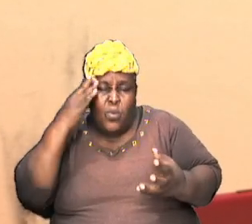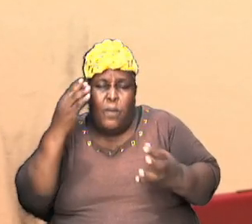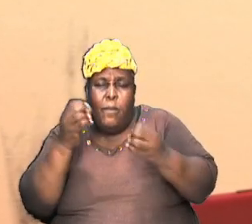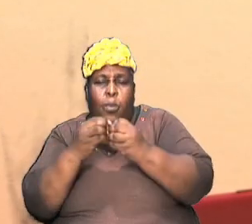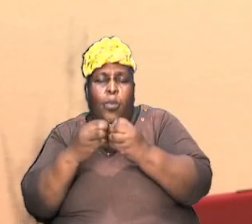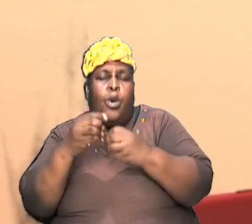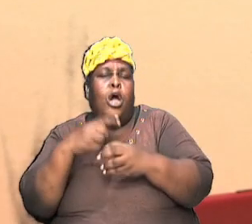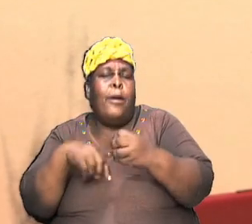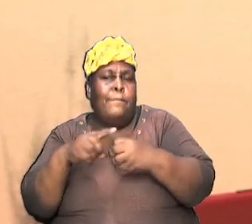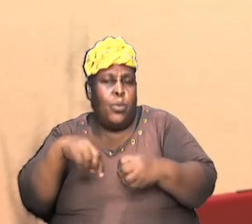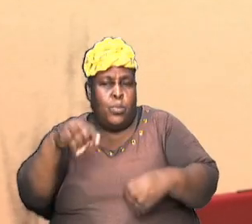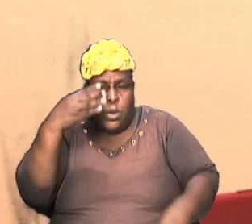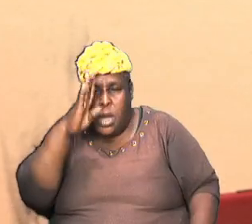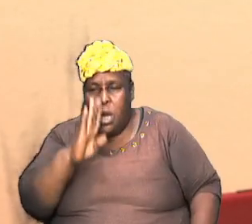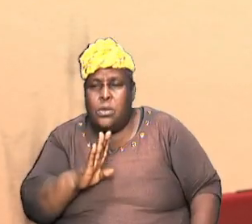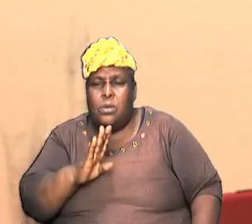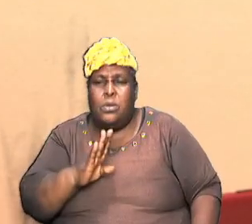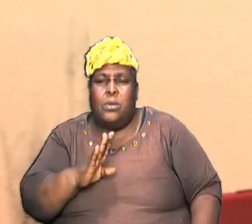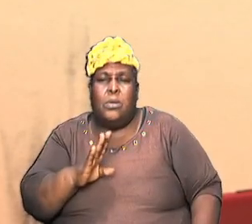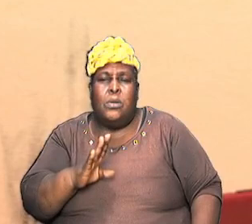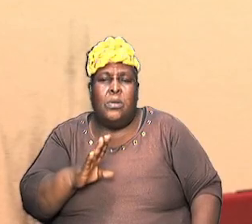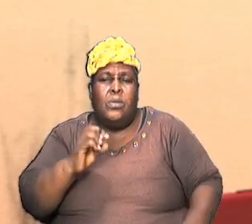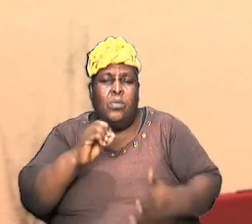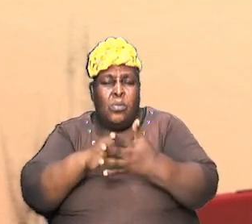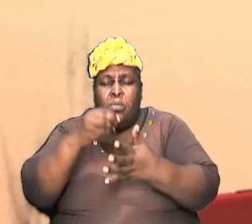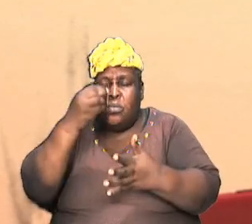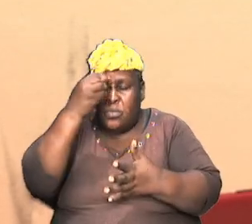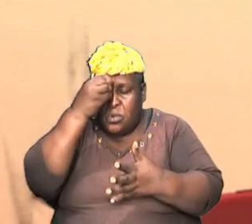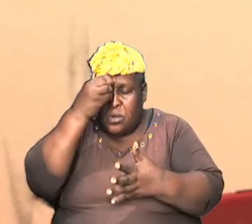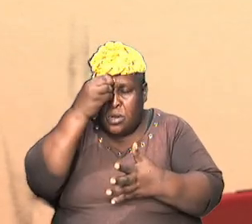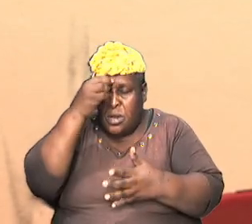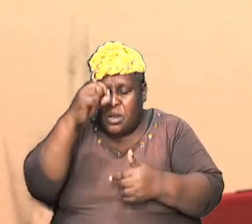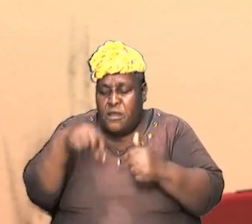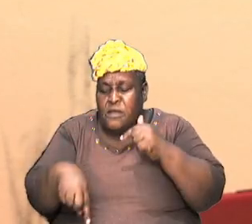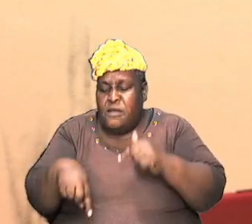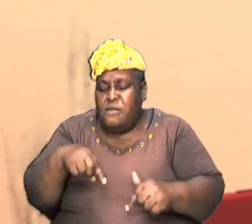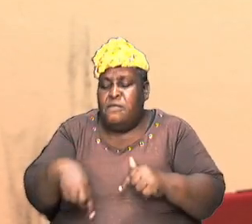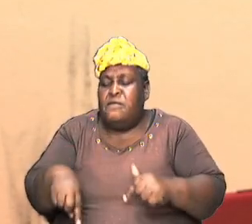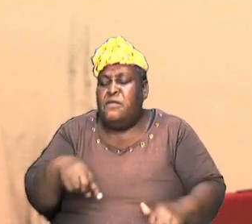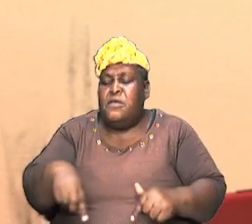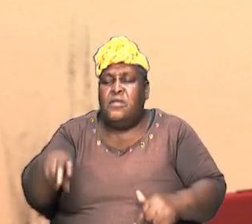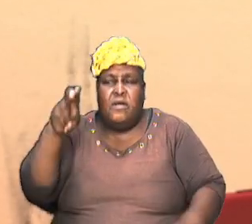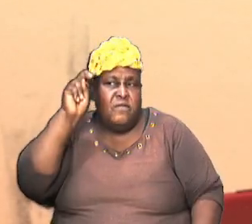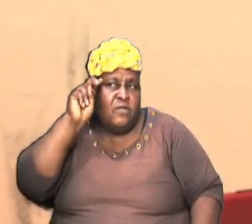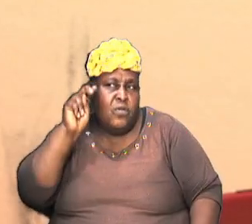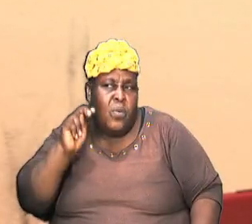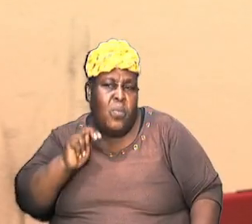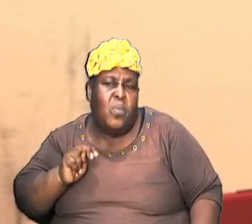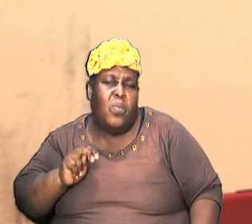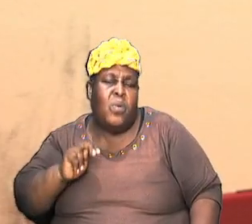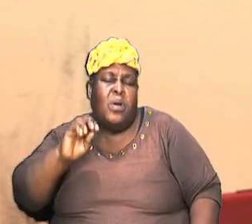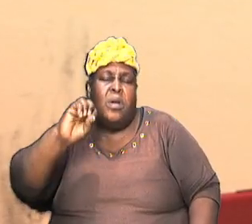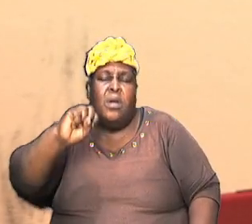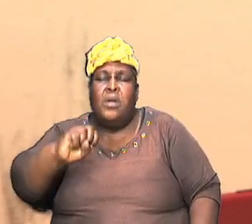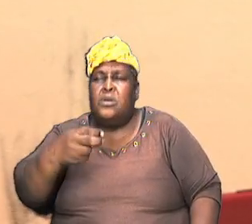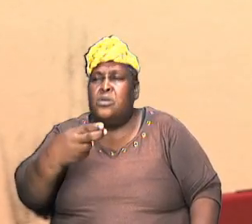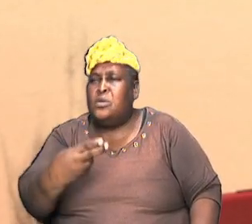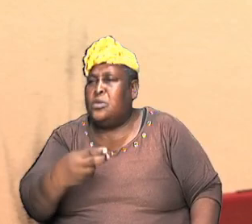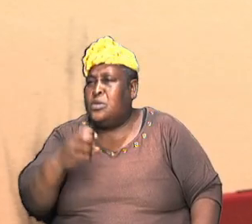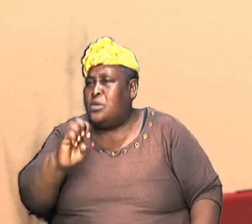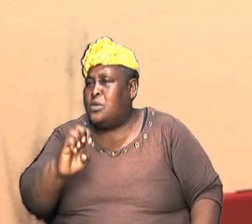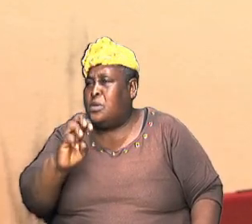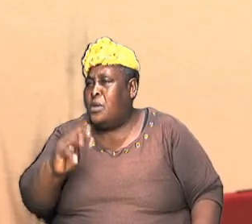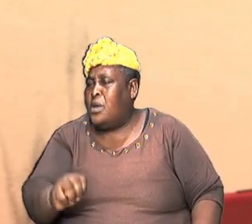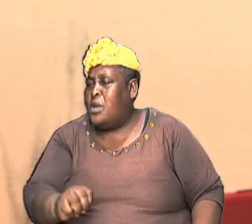he would have learned at the feet of Abraham of Noah of Shem and of